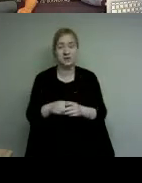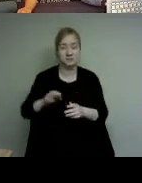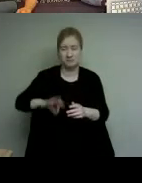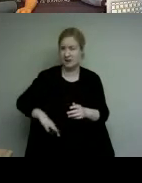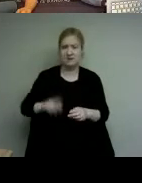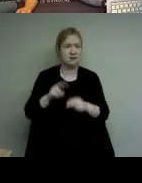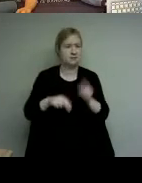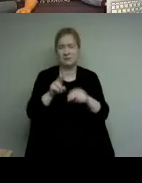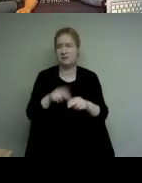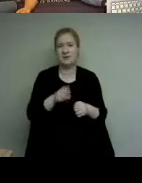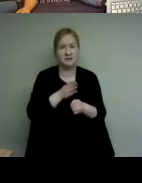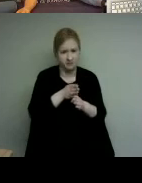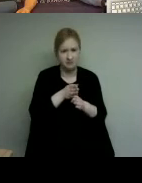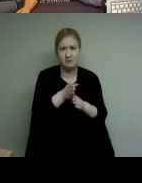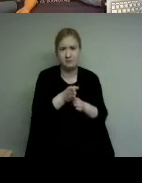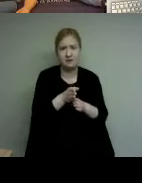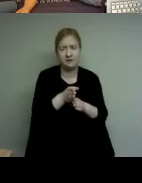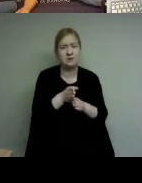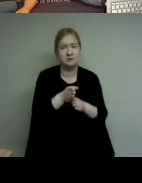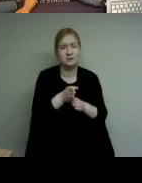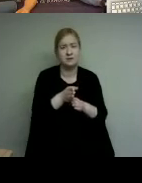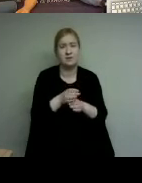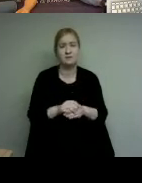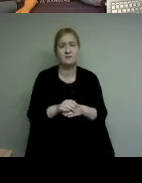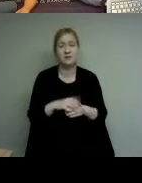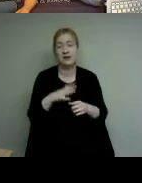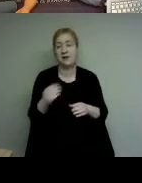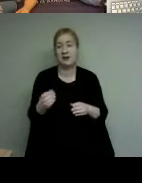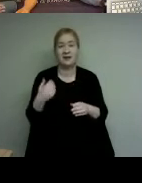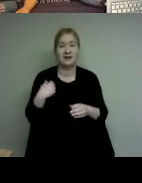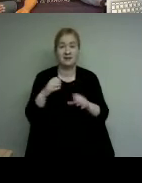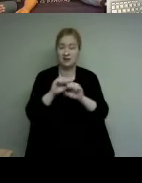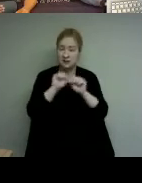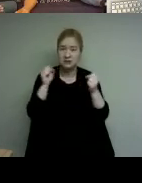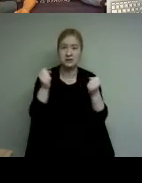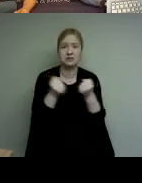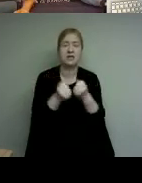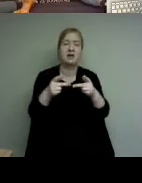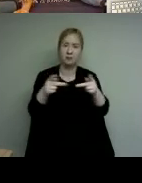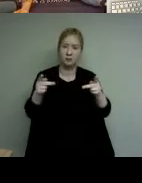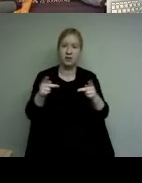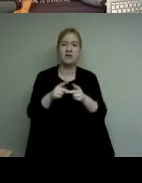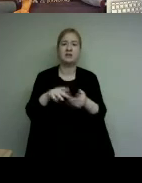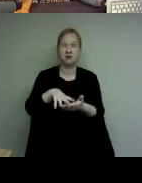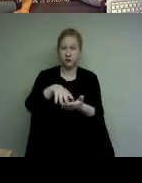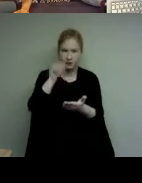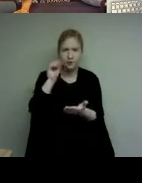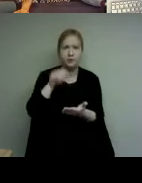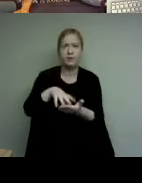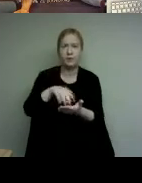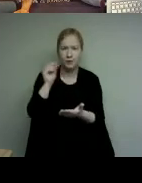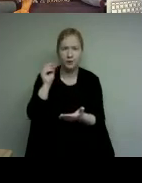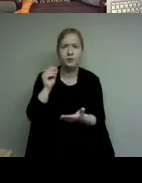and offering it in a safe environment and hope that the participants gain greater insights